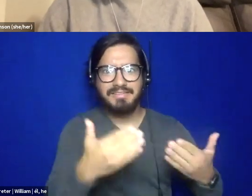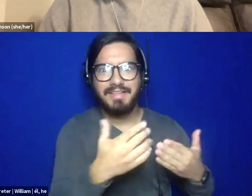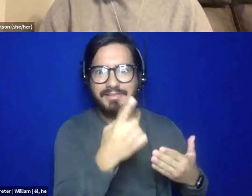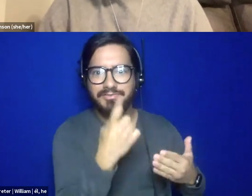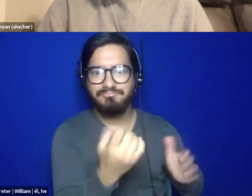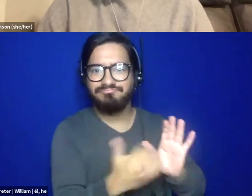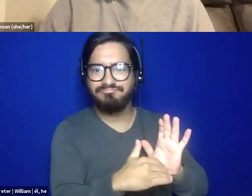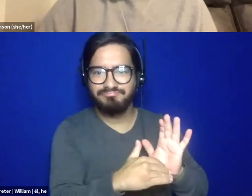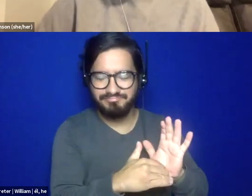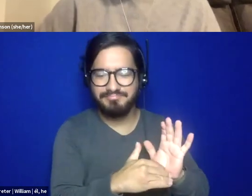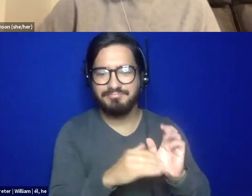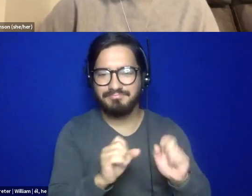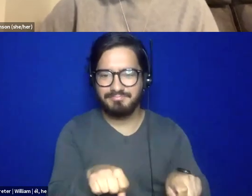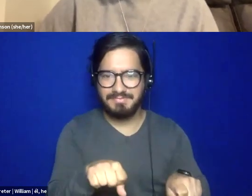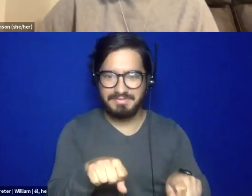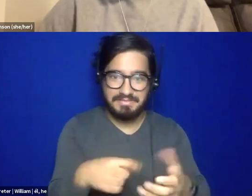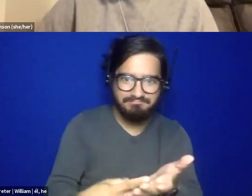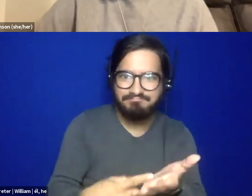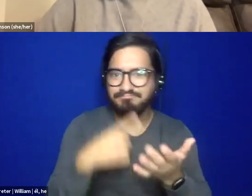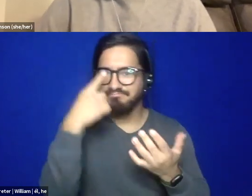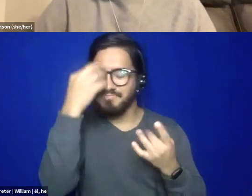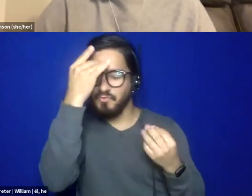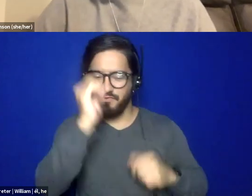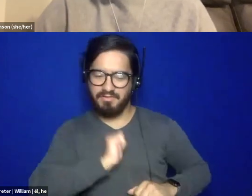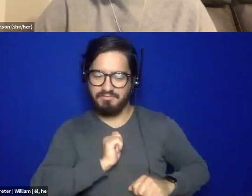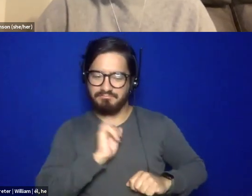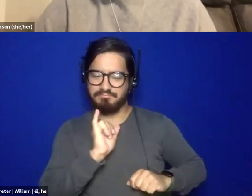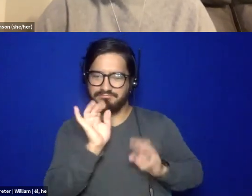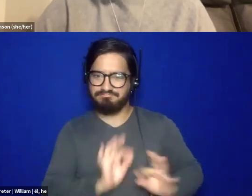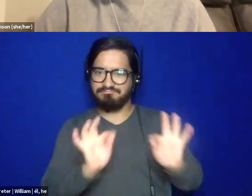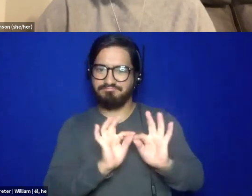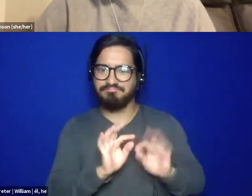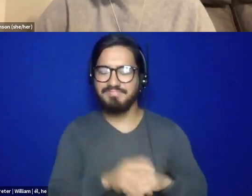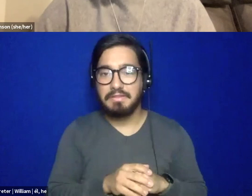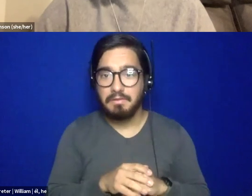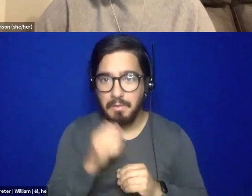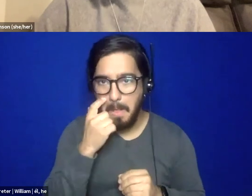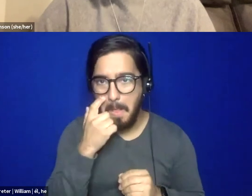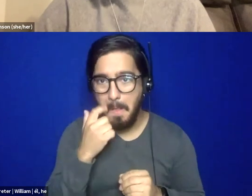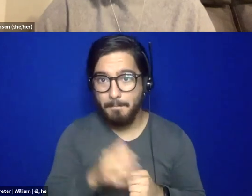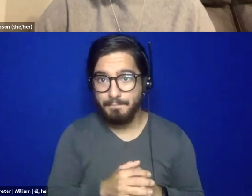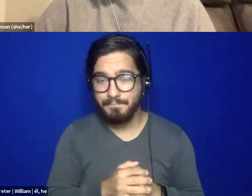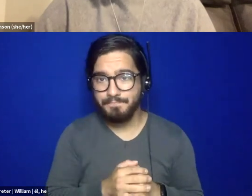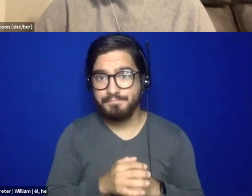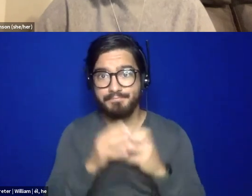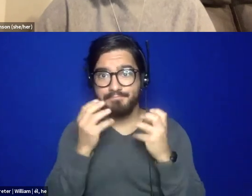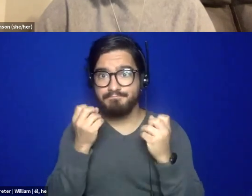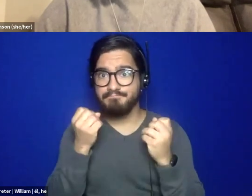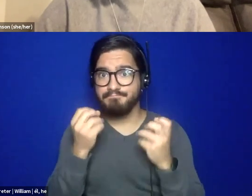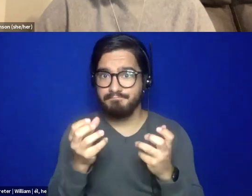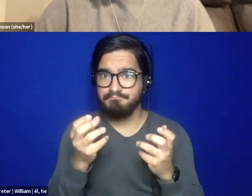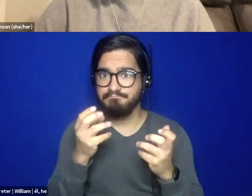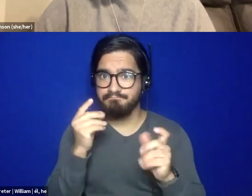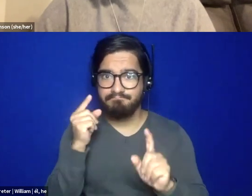and replay that, um, for myself. Um, but I, you know, a lot of it is educating other people. A lot of,